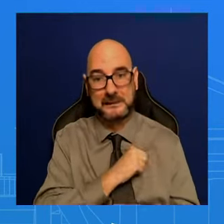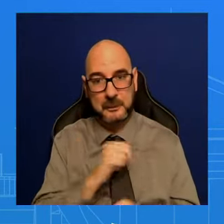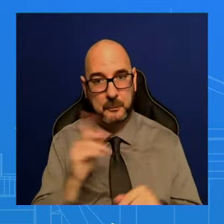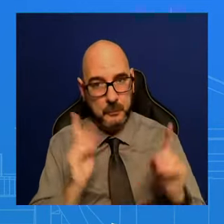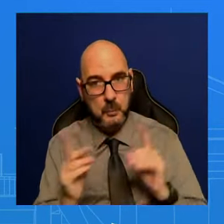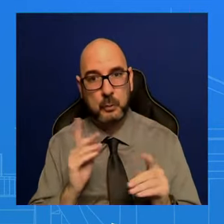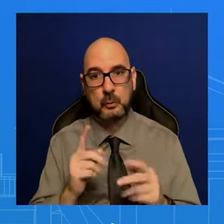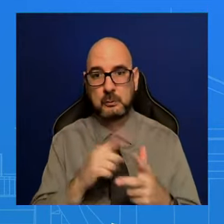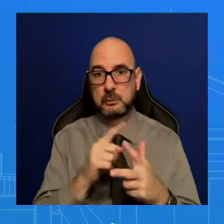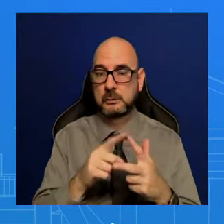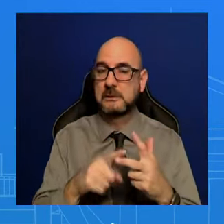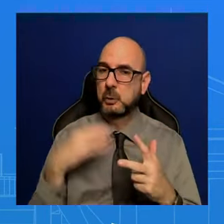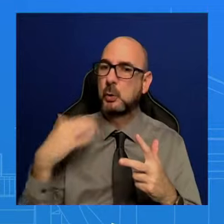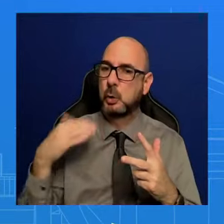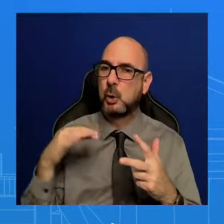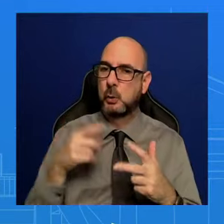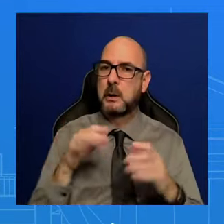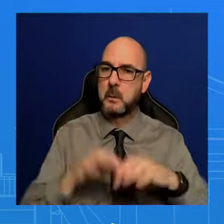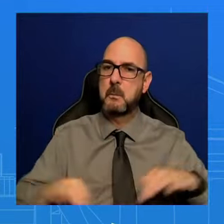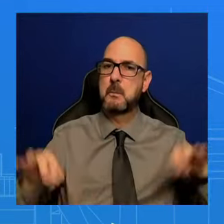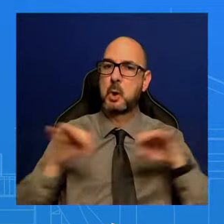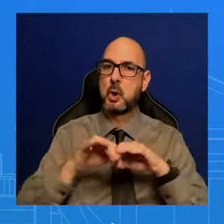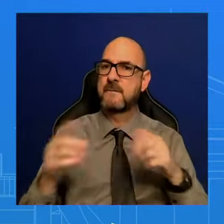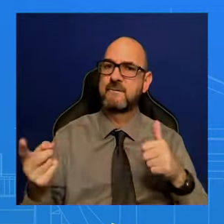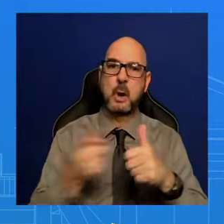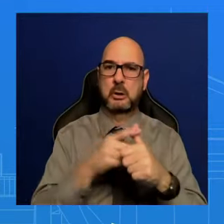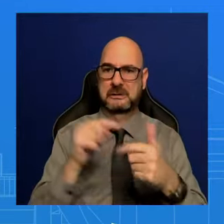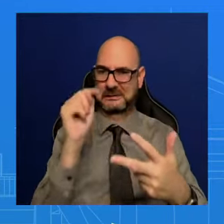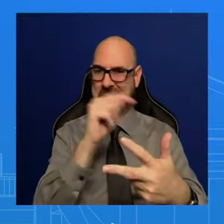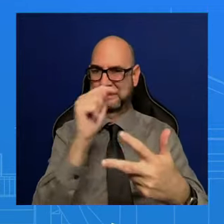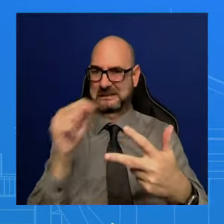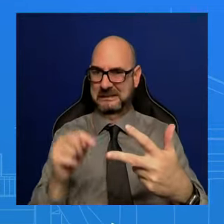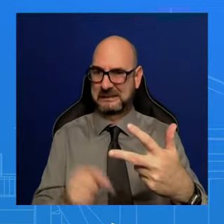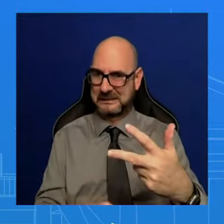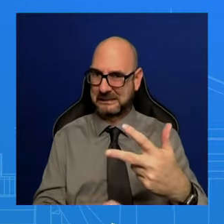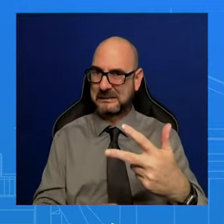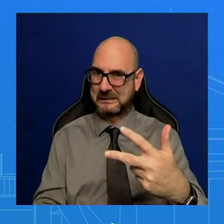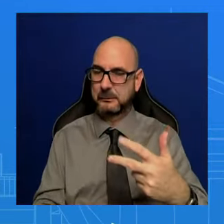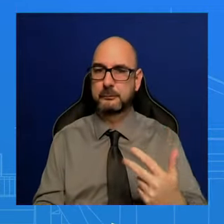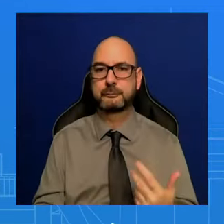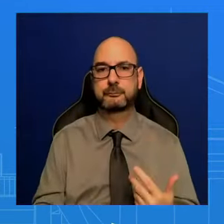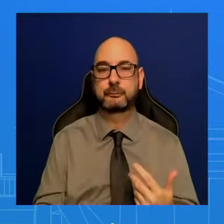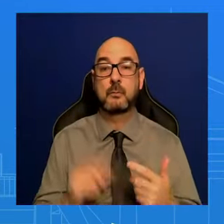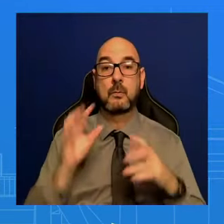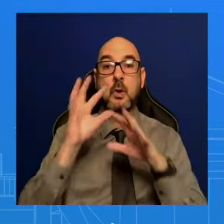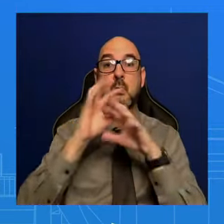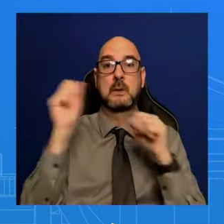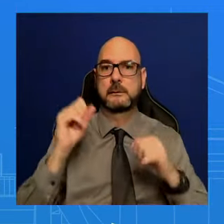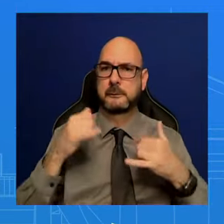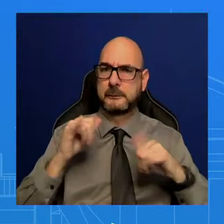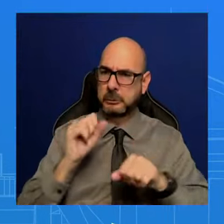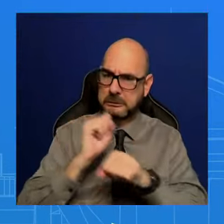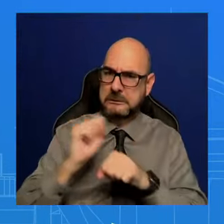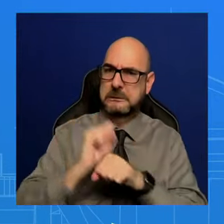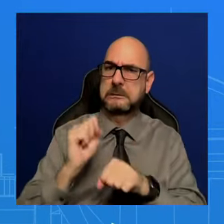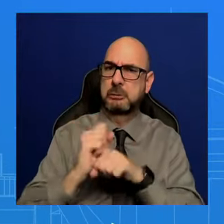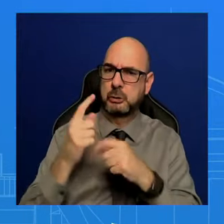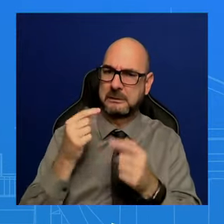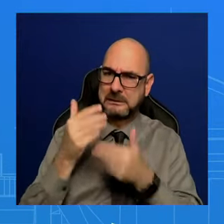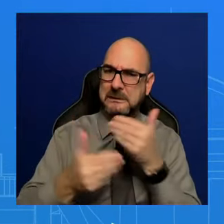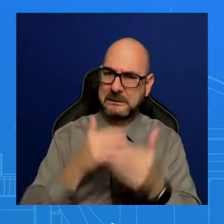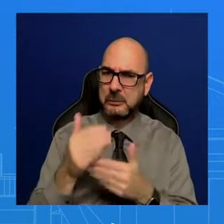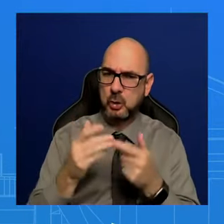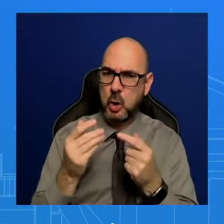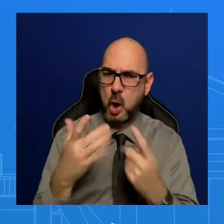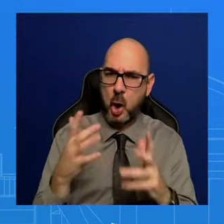first step that we need to get to. The President is going to continue to continue to work on this, as he has been for the past several weeks, for the past several months, along with